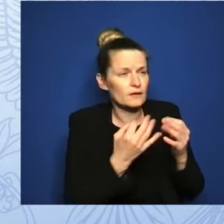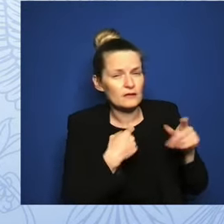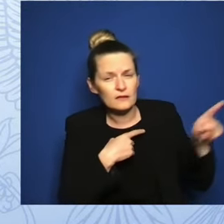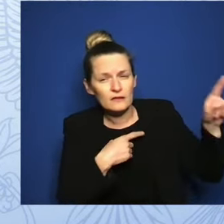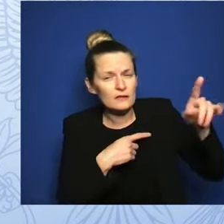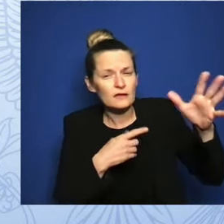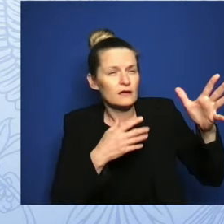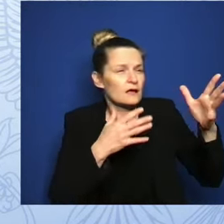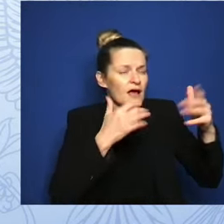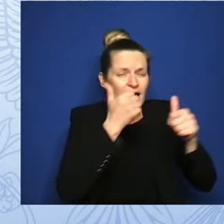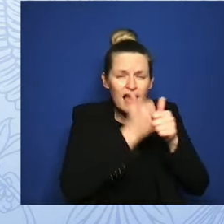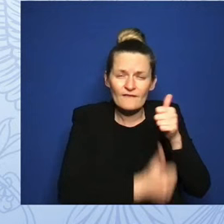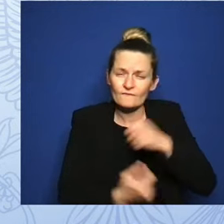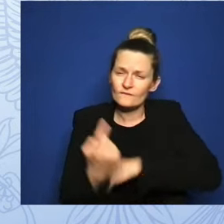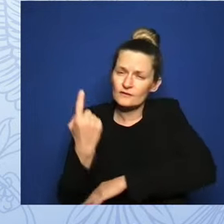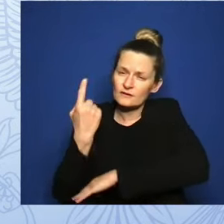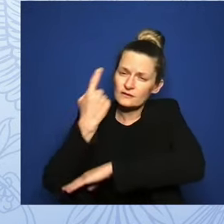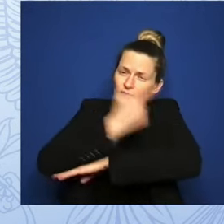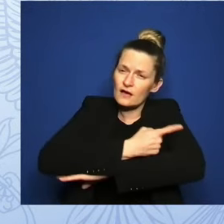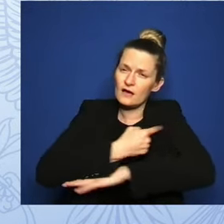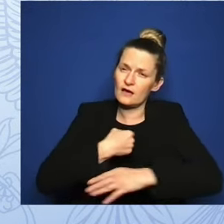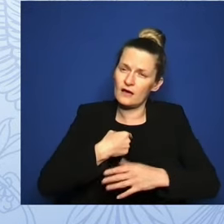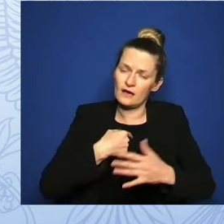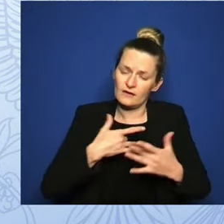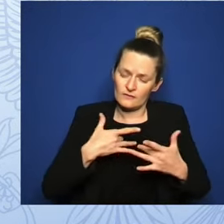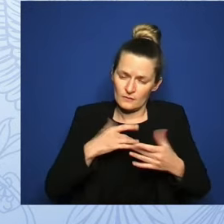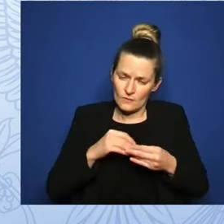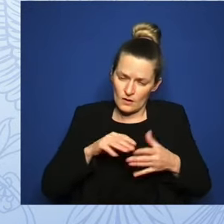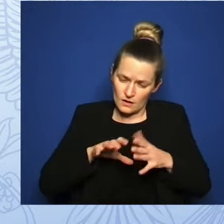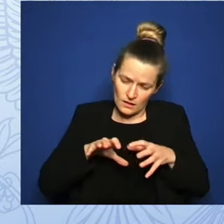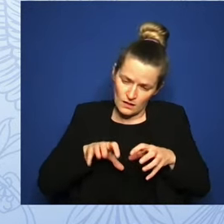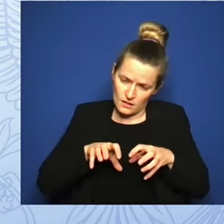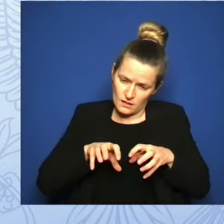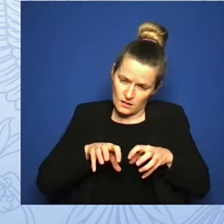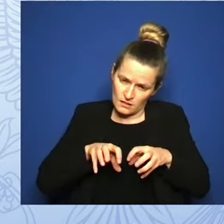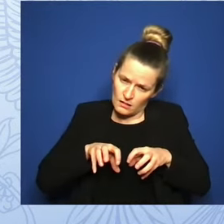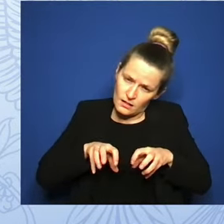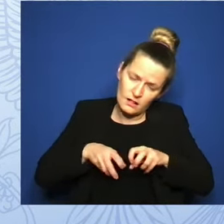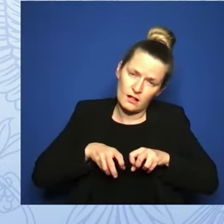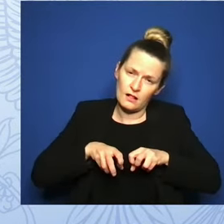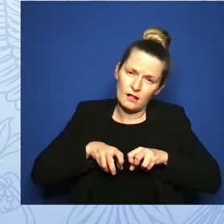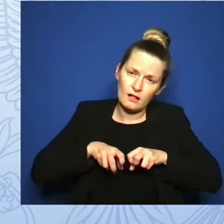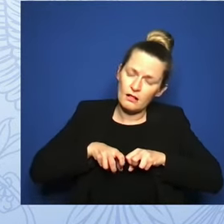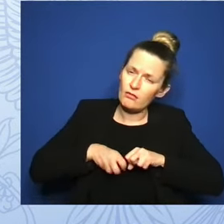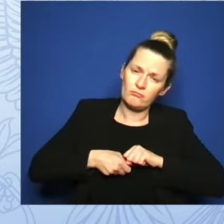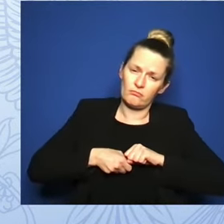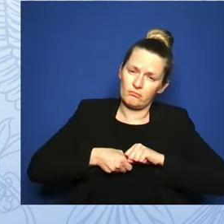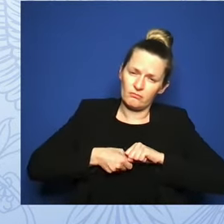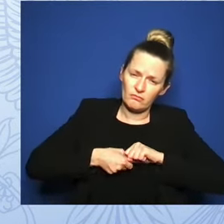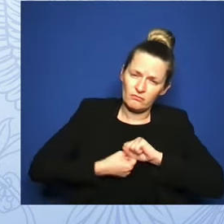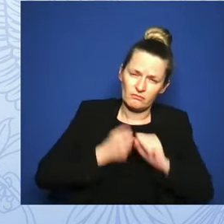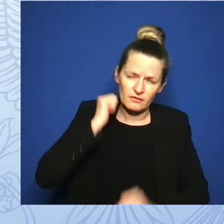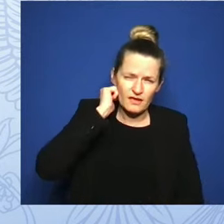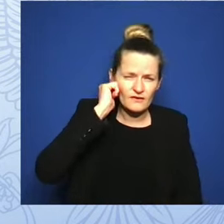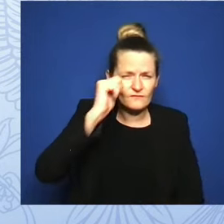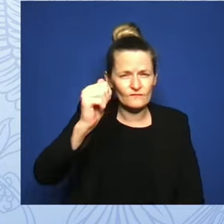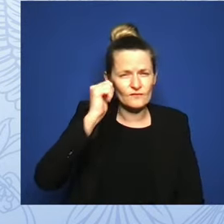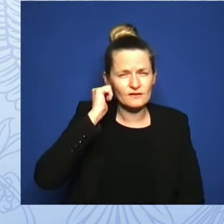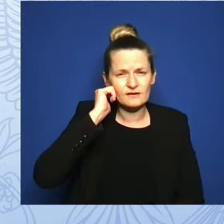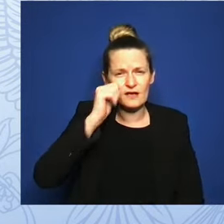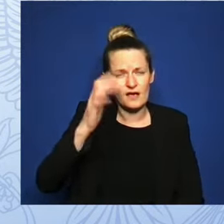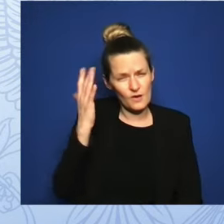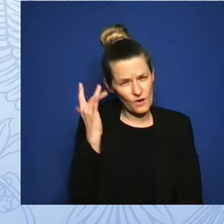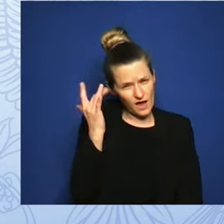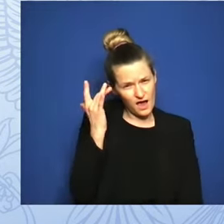determined to reclaim my power. Health care providers deserve the right to give us the health care that we